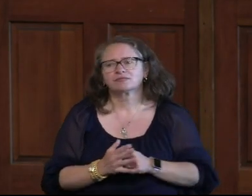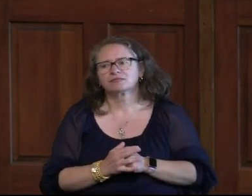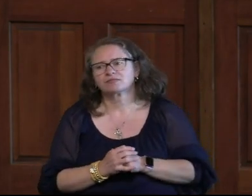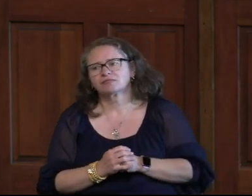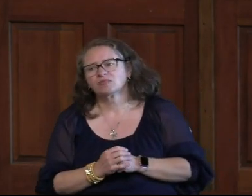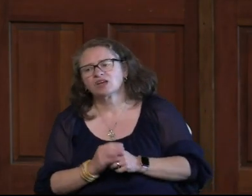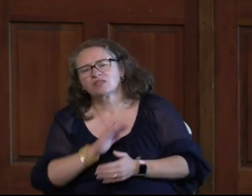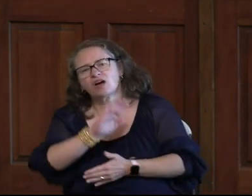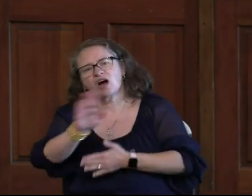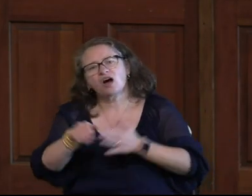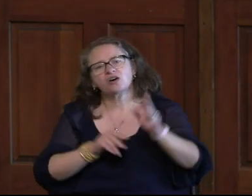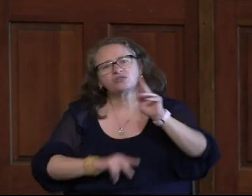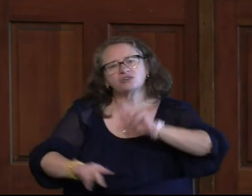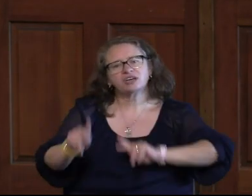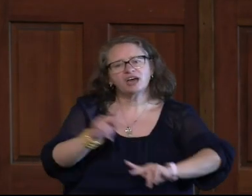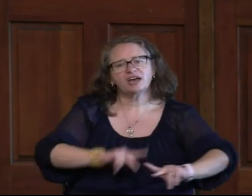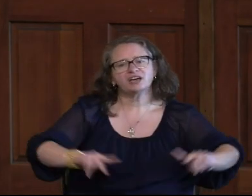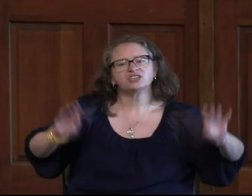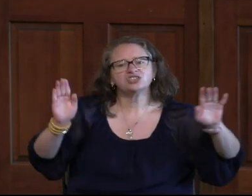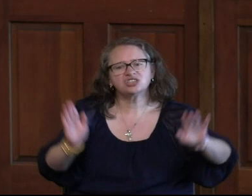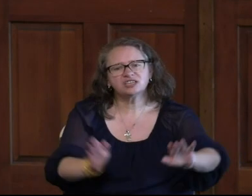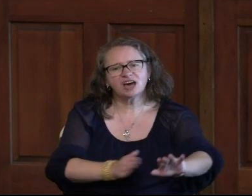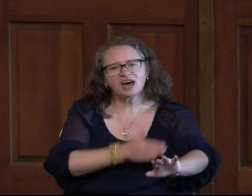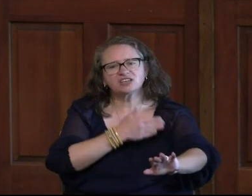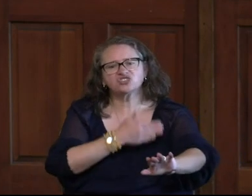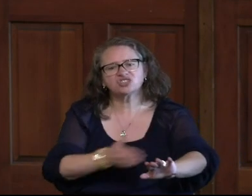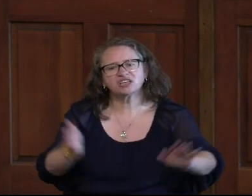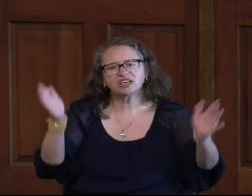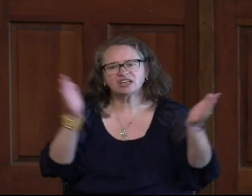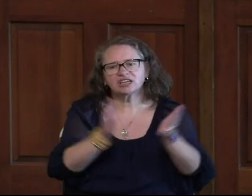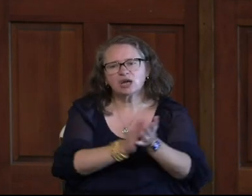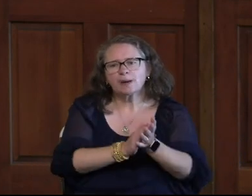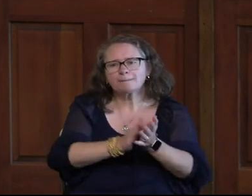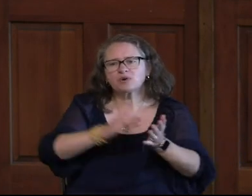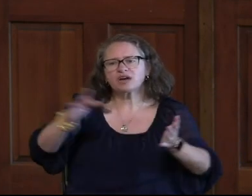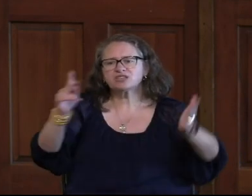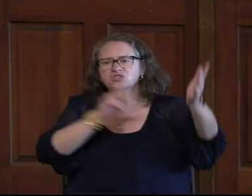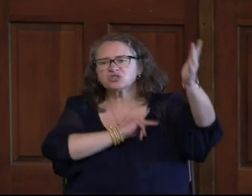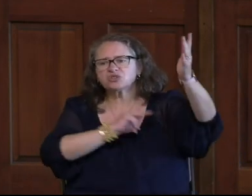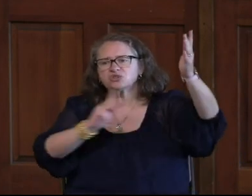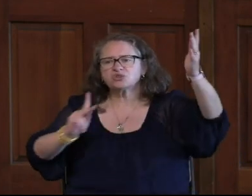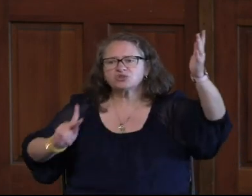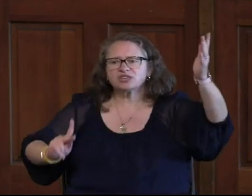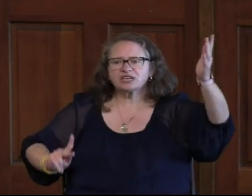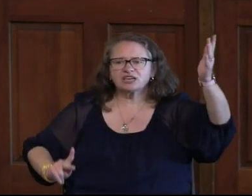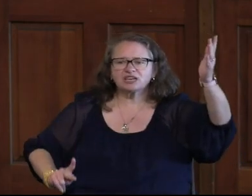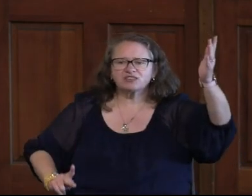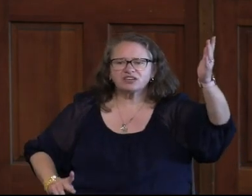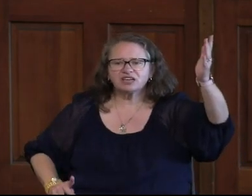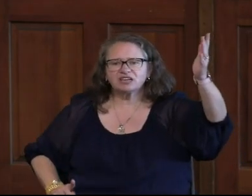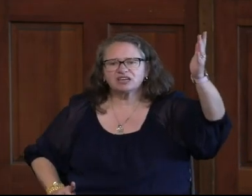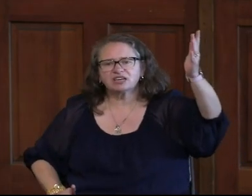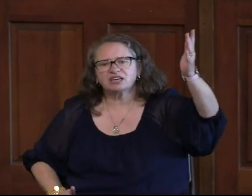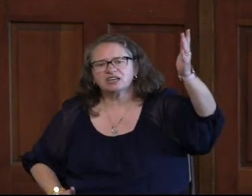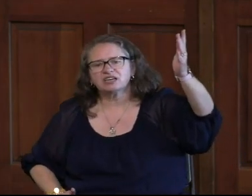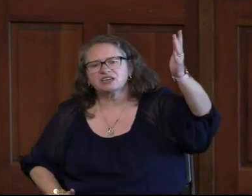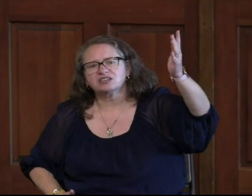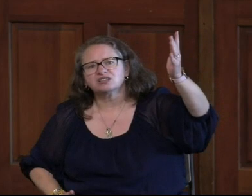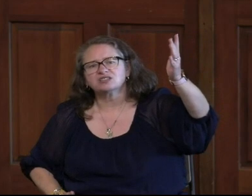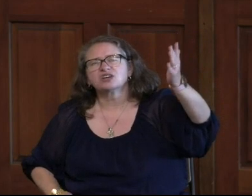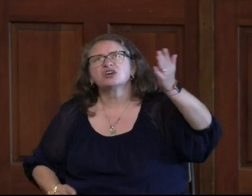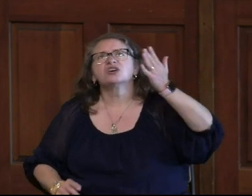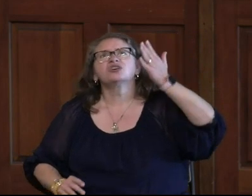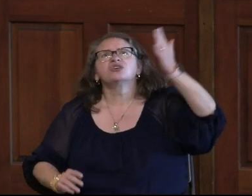With all creation I sing praise to the King of kings.